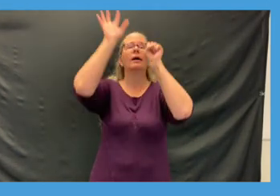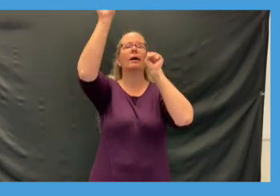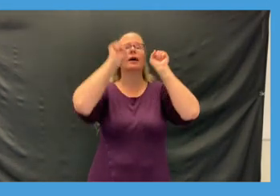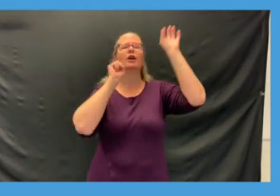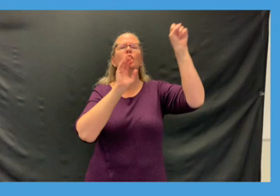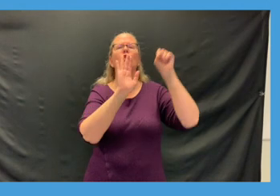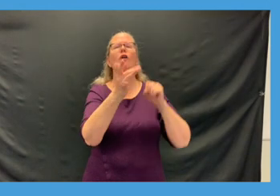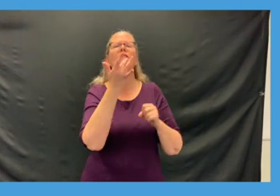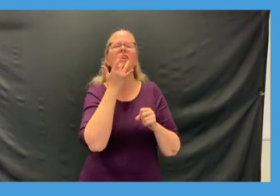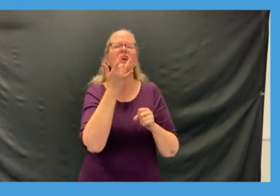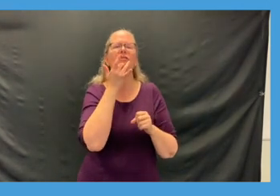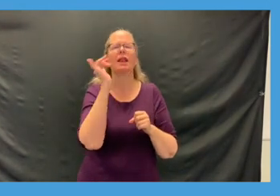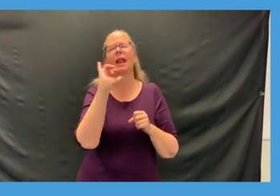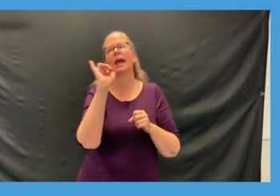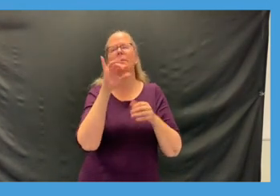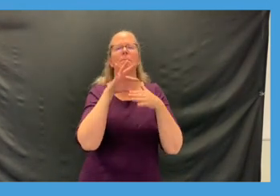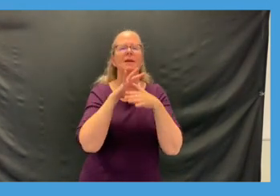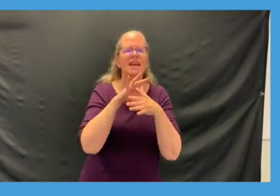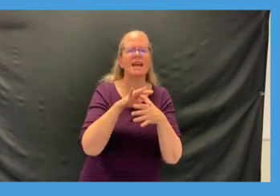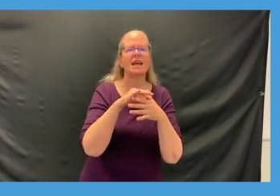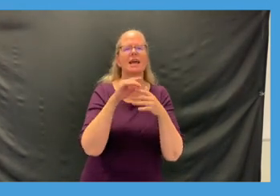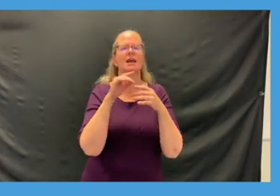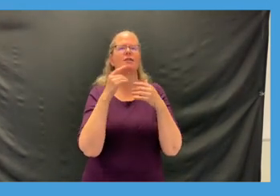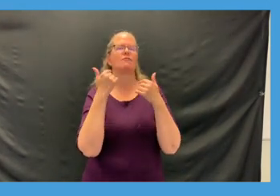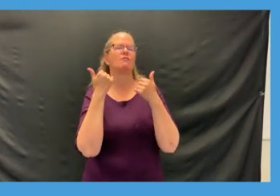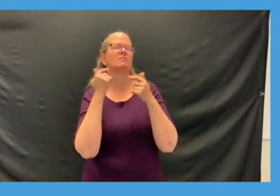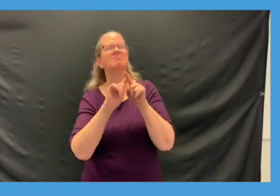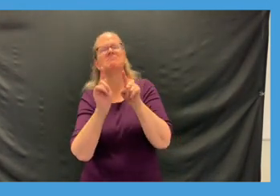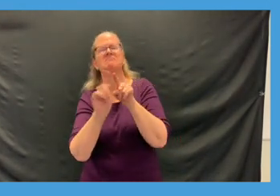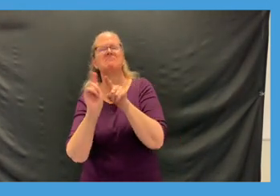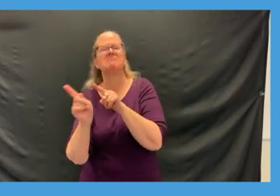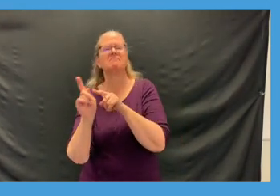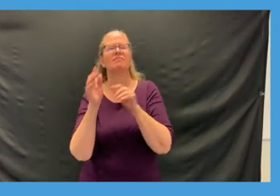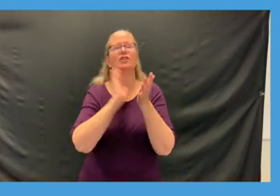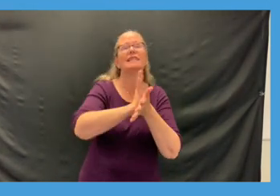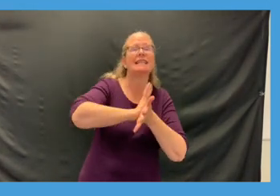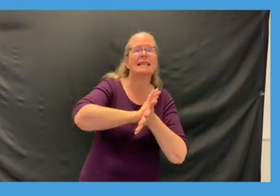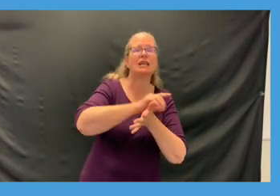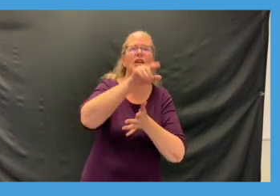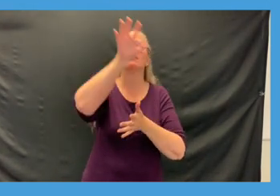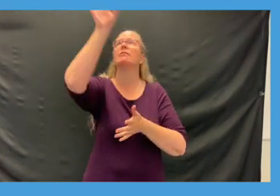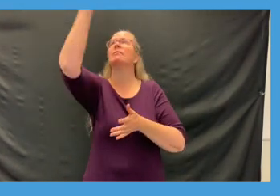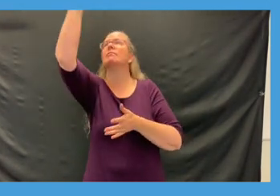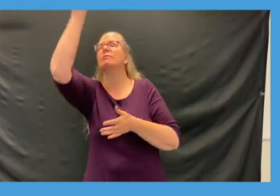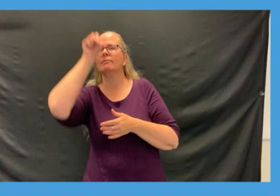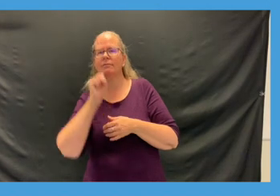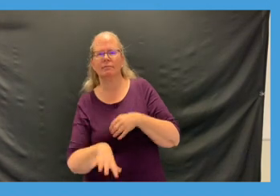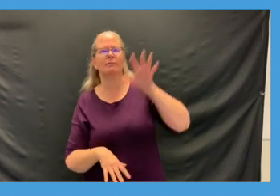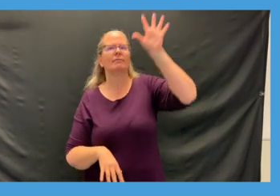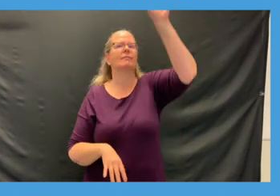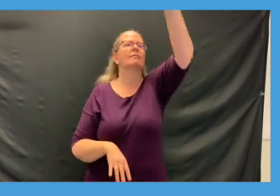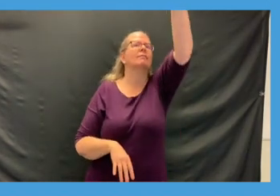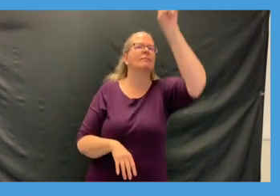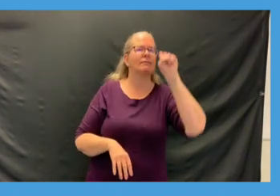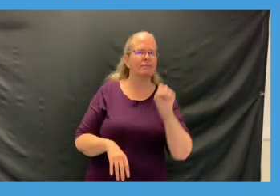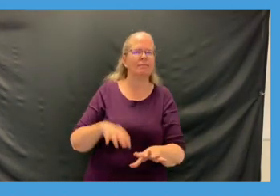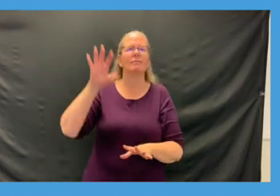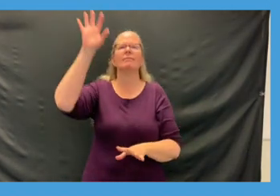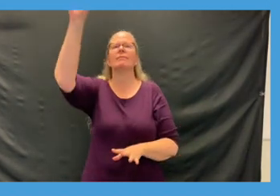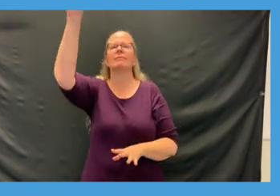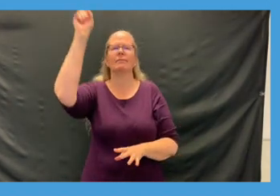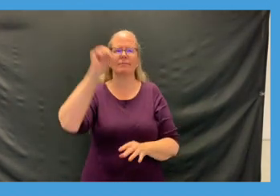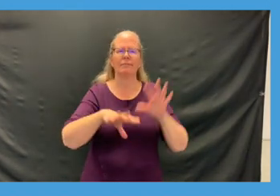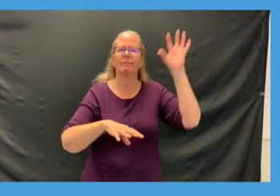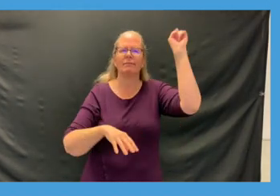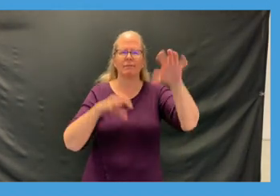what you're gonna put on your pizza so today I'm thinking pineapple because I love pineapple on pizza so you're gonna grab all